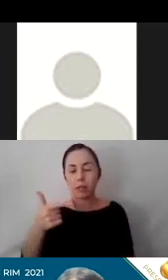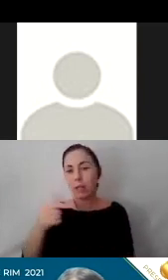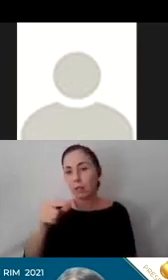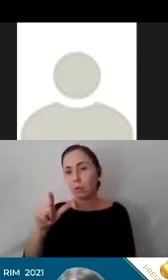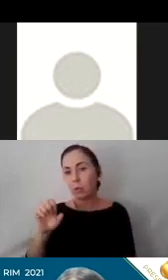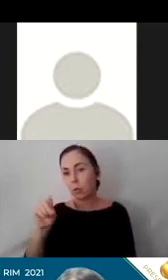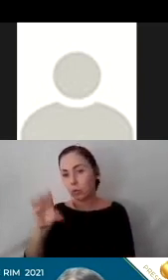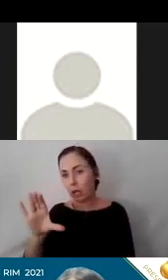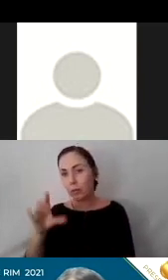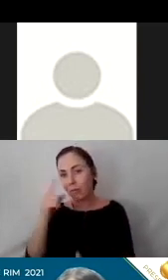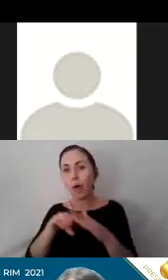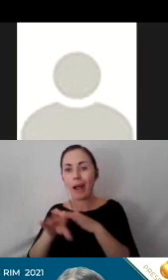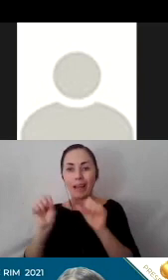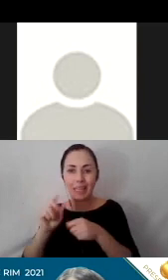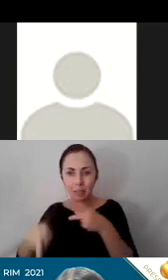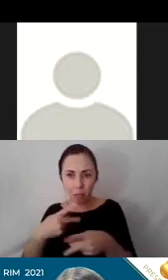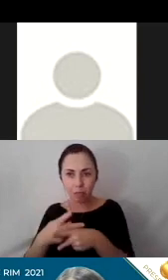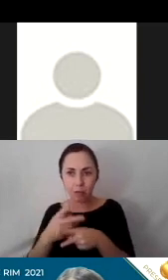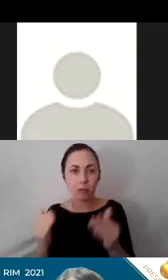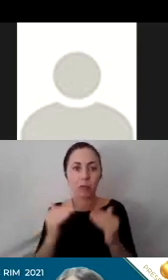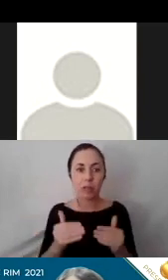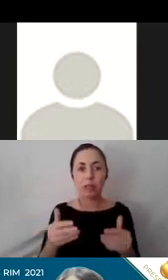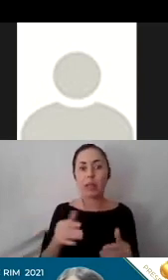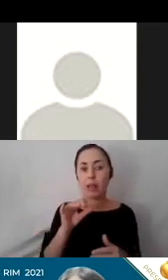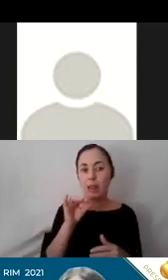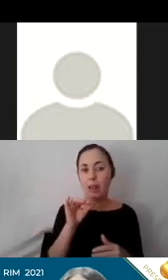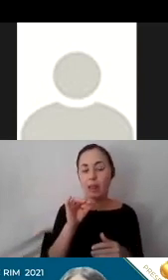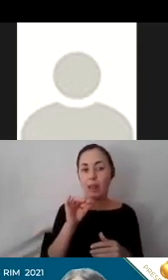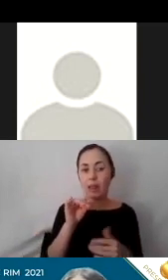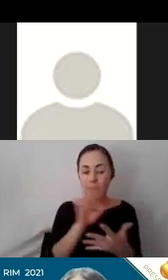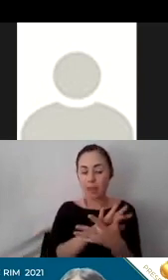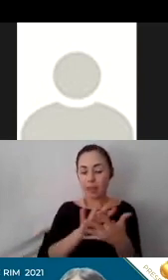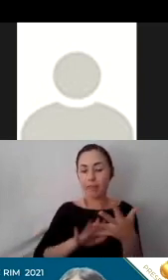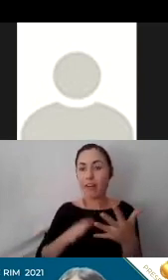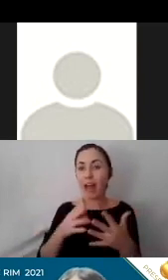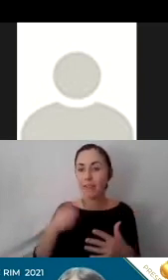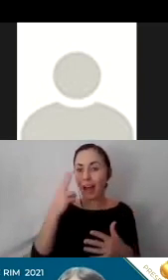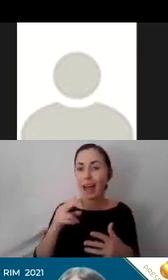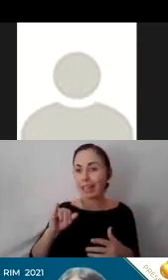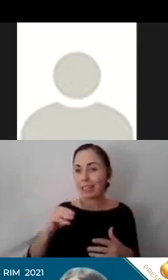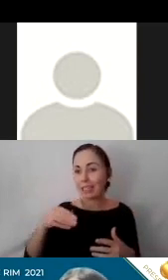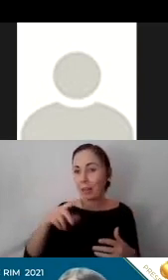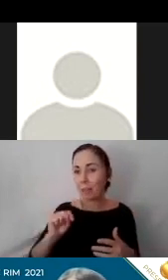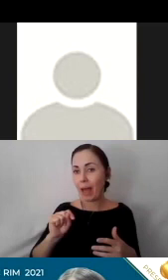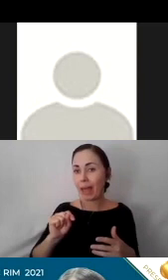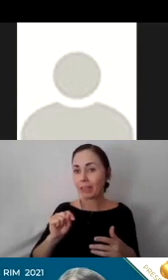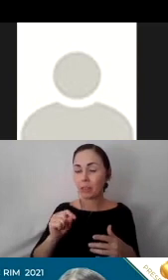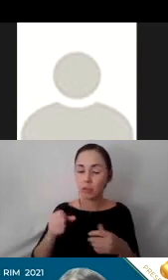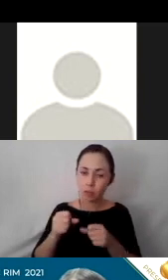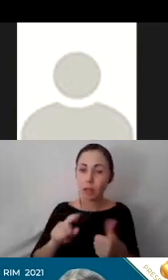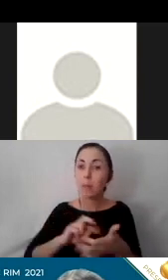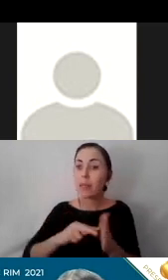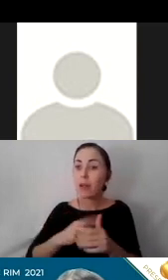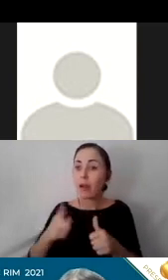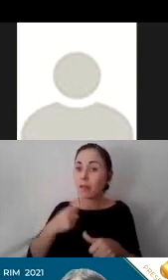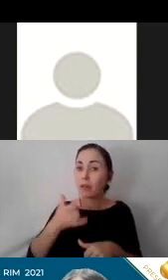In the Welcome Back Package for Families, the five high impact strategies include a first phone call home,